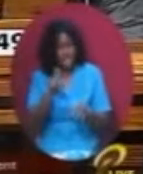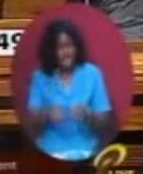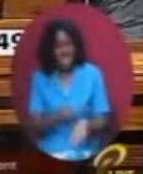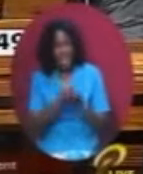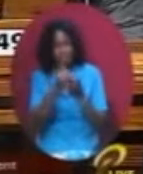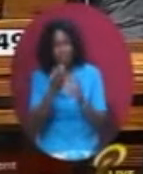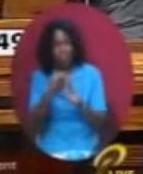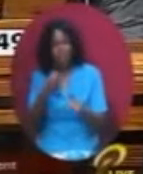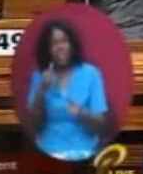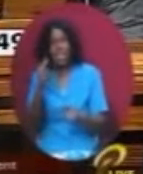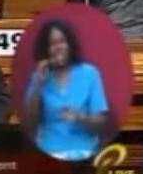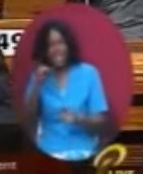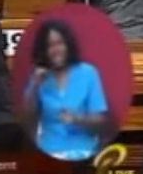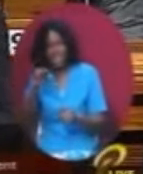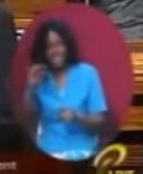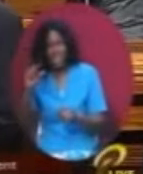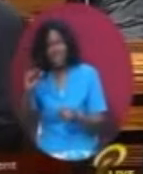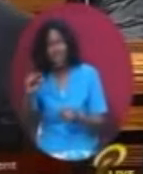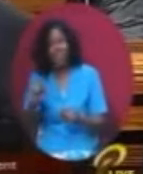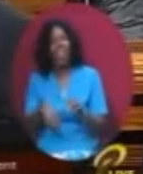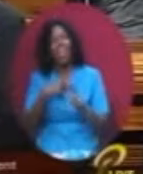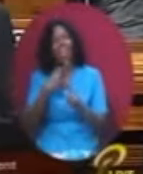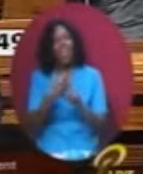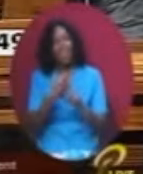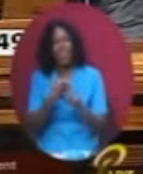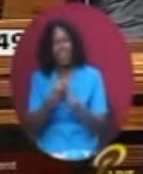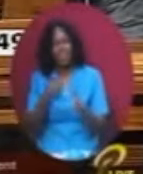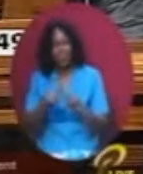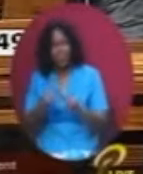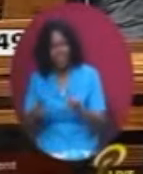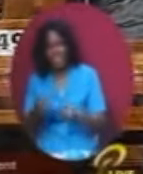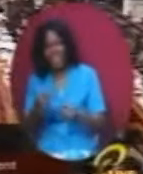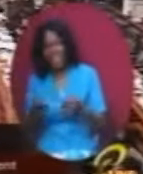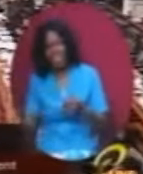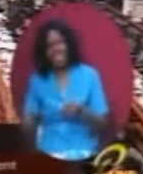for the curious behaviour of the Attorney General in certain matters of international interest.